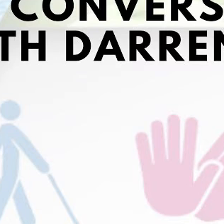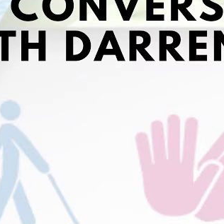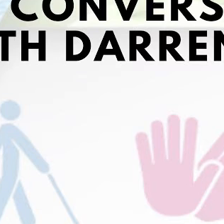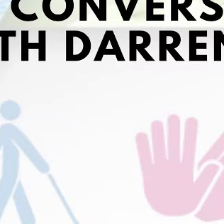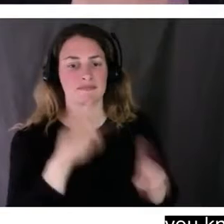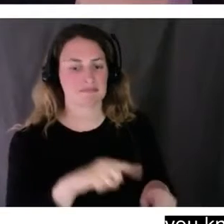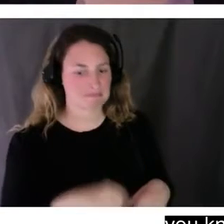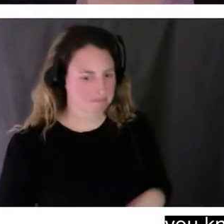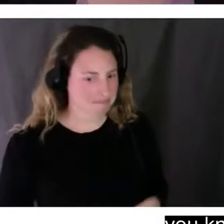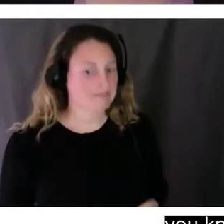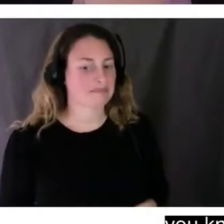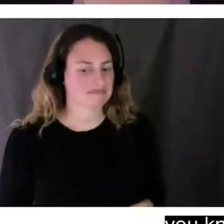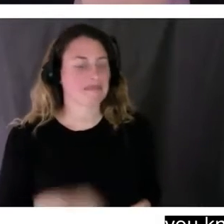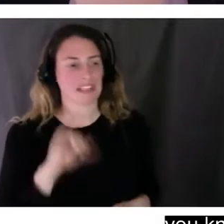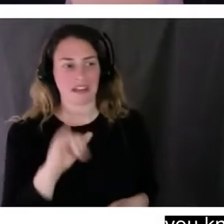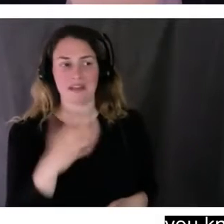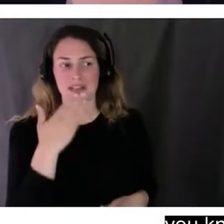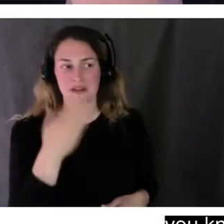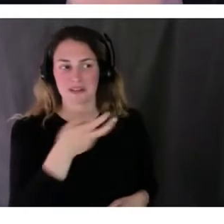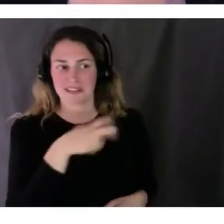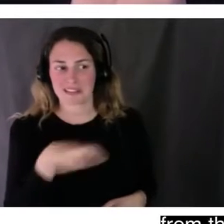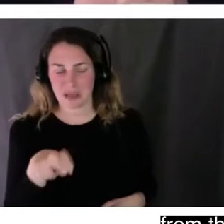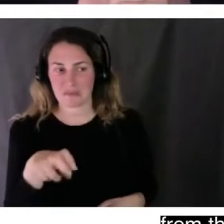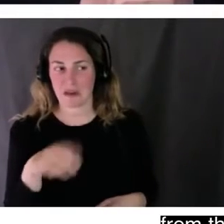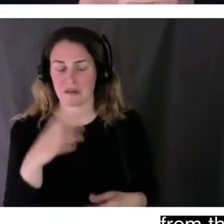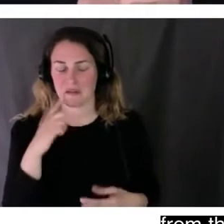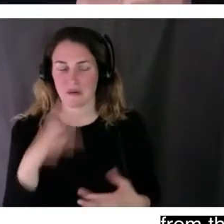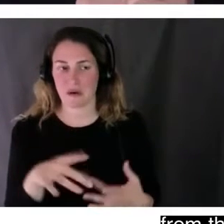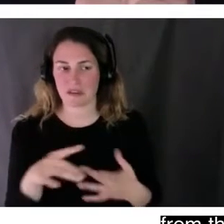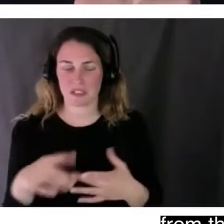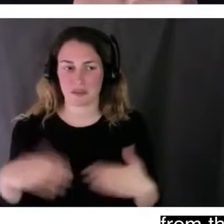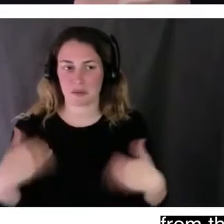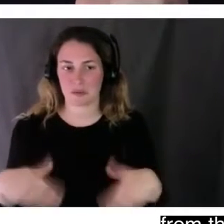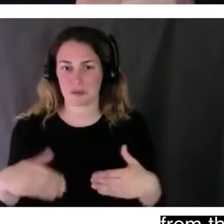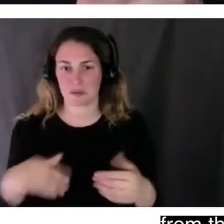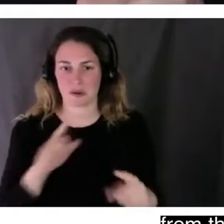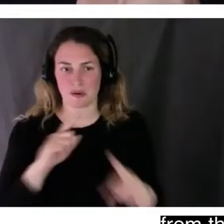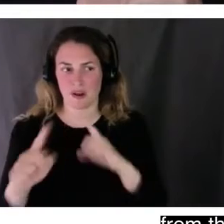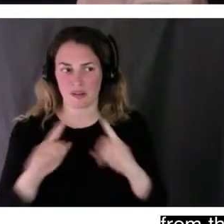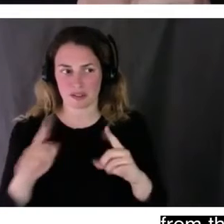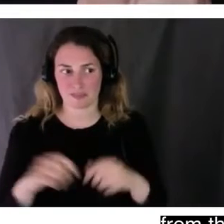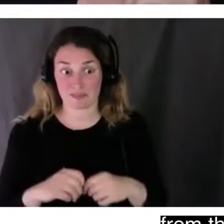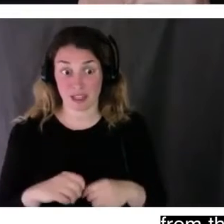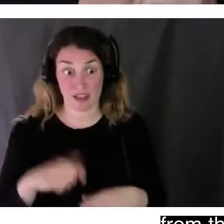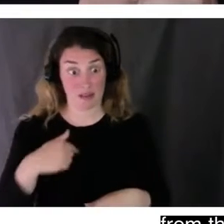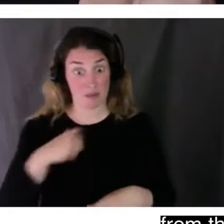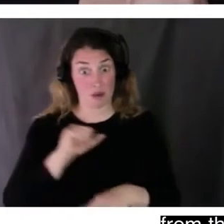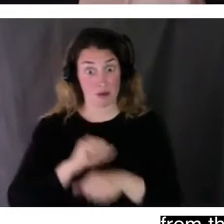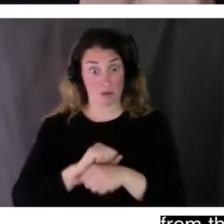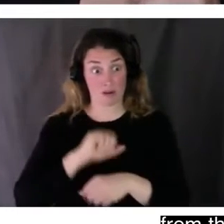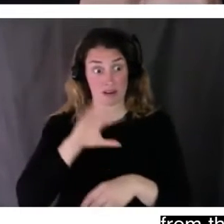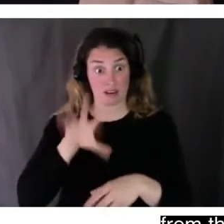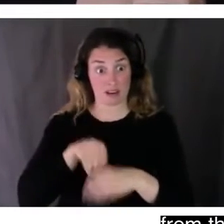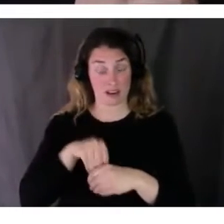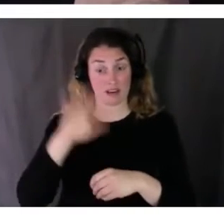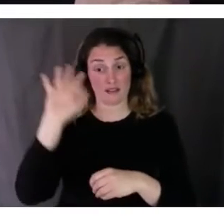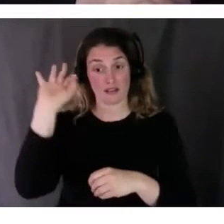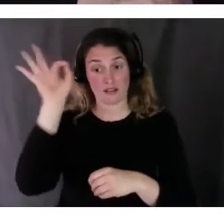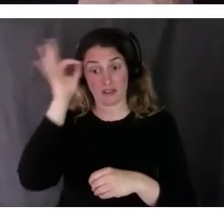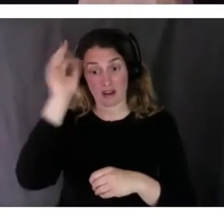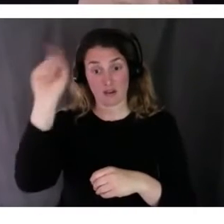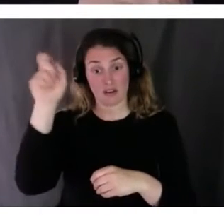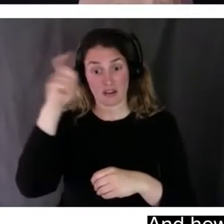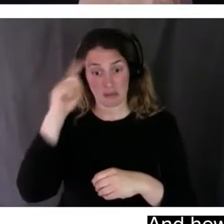I think what I'm seeing from the inside is a groundswell of interest